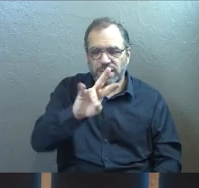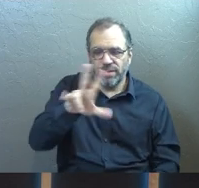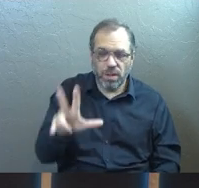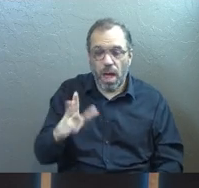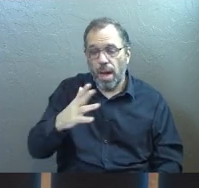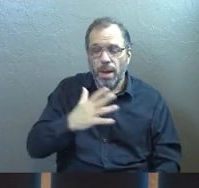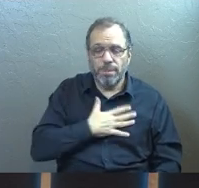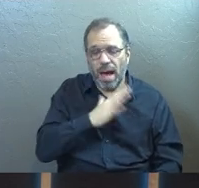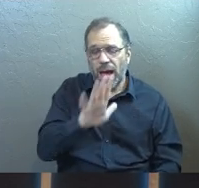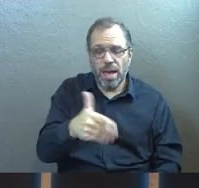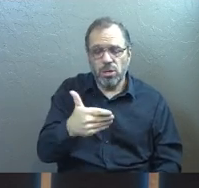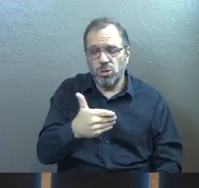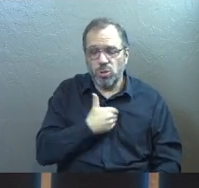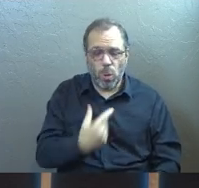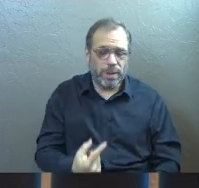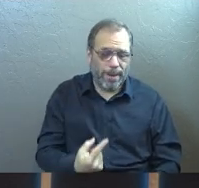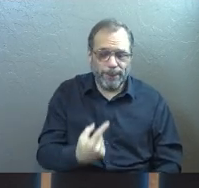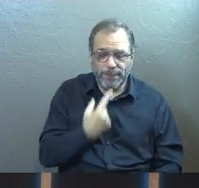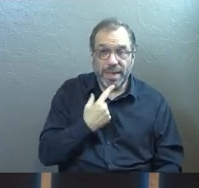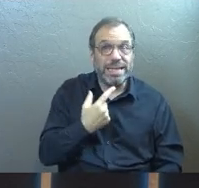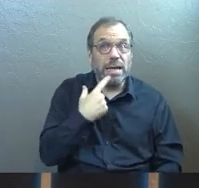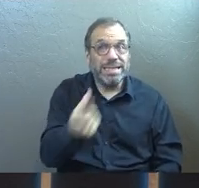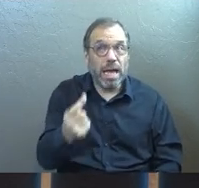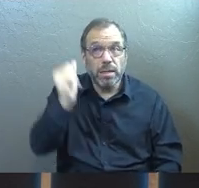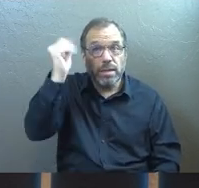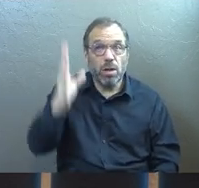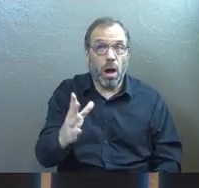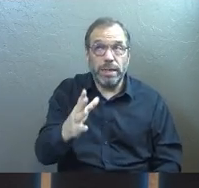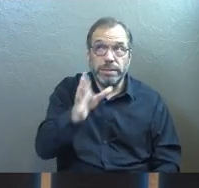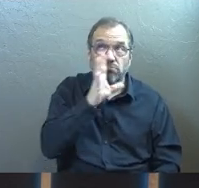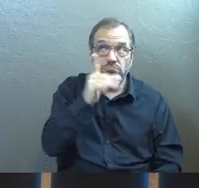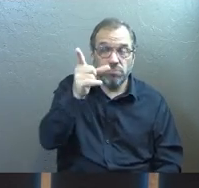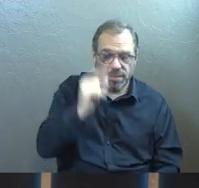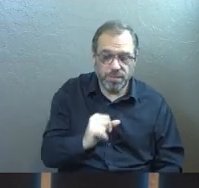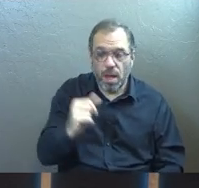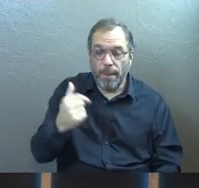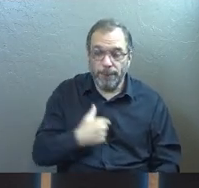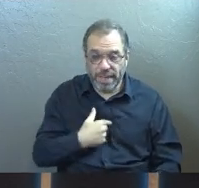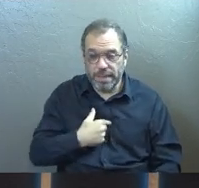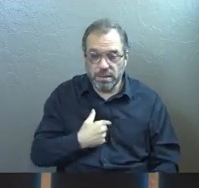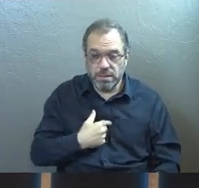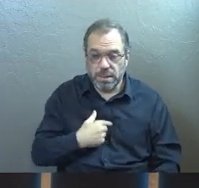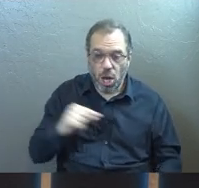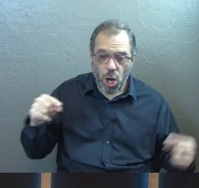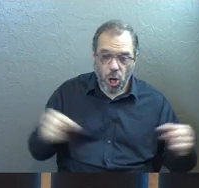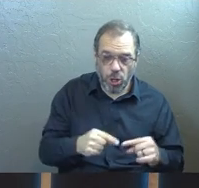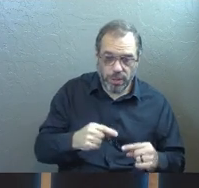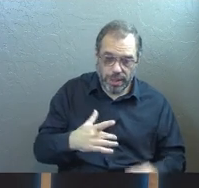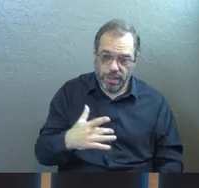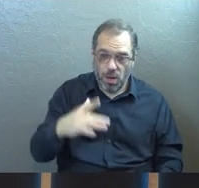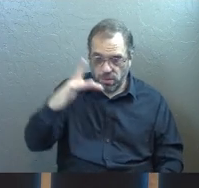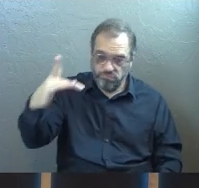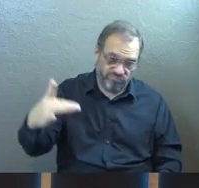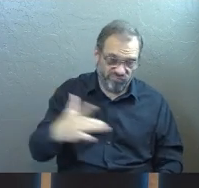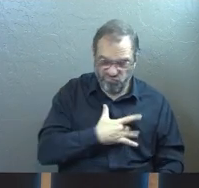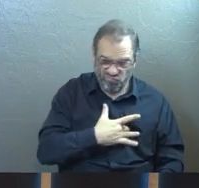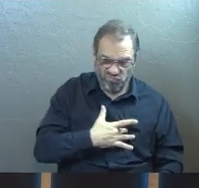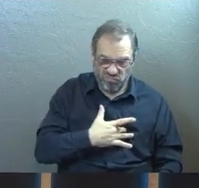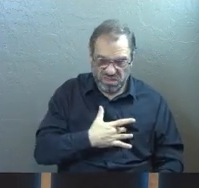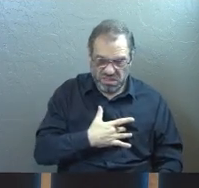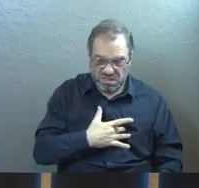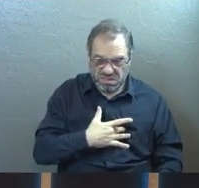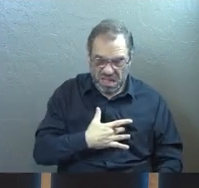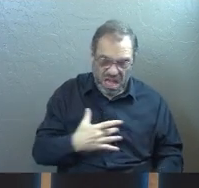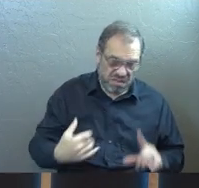He says, When my soul was embittered. And he's saying this to God, by the way. When I was pricked in heart, I was